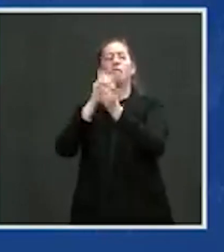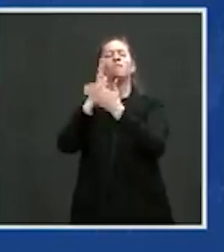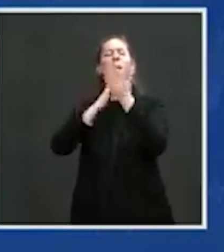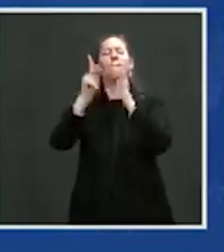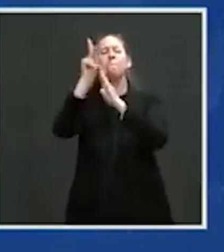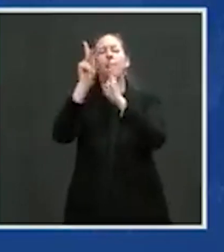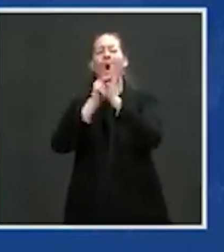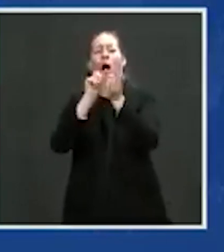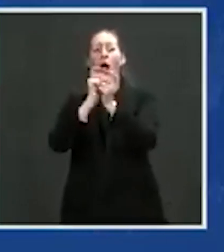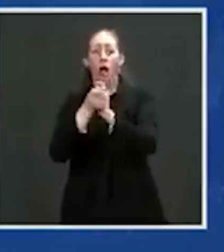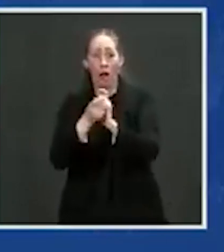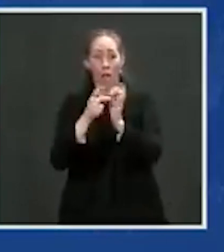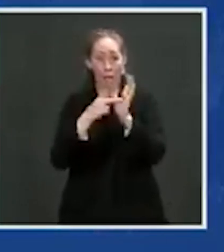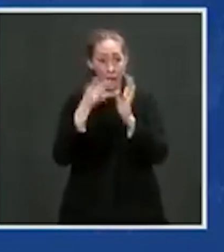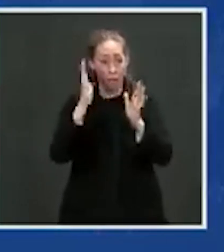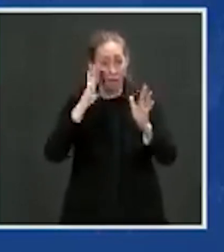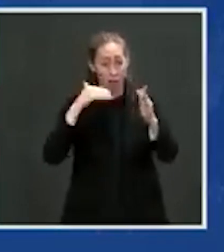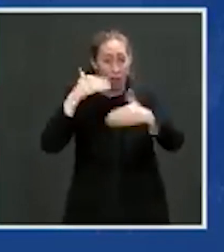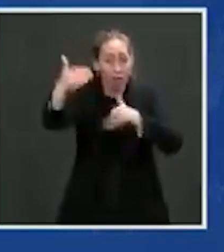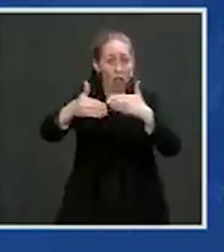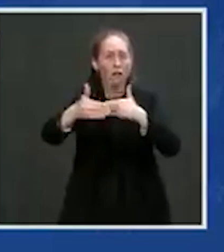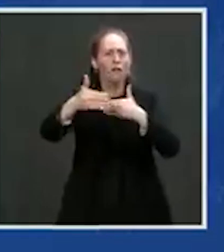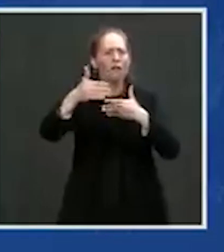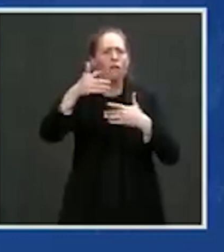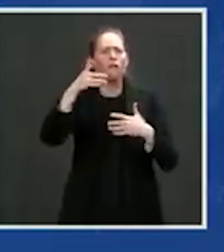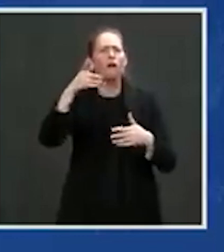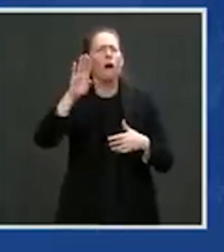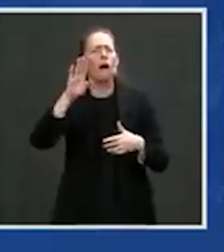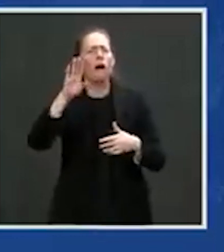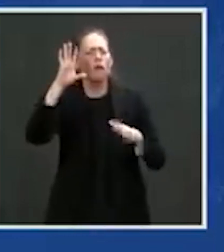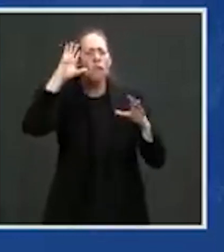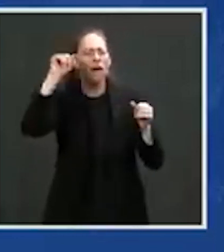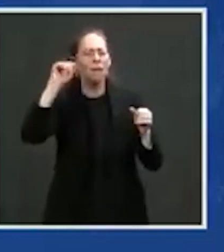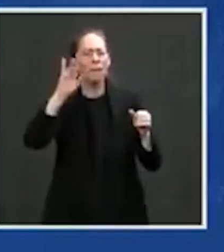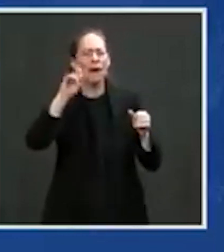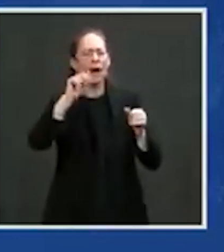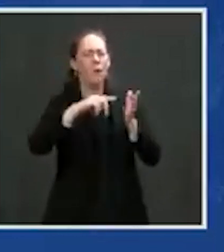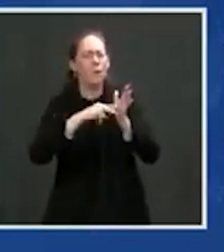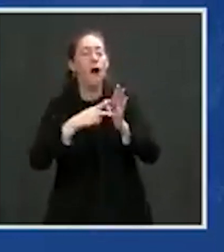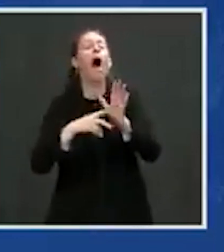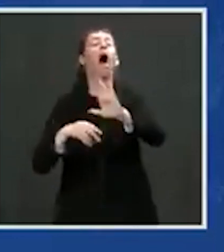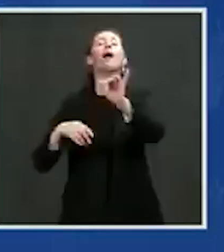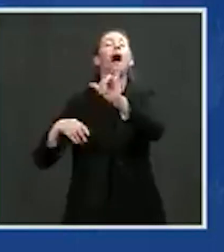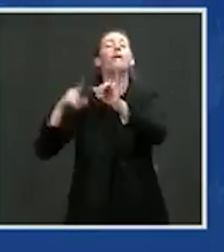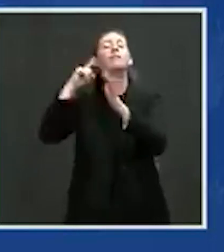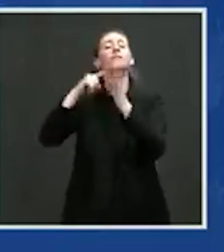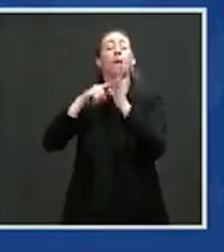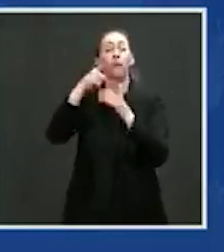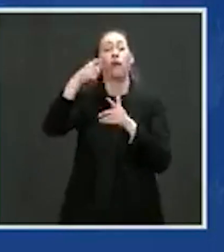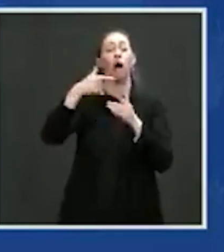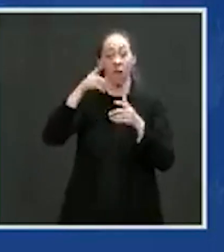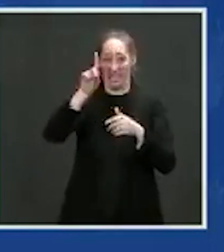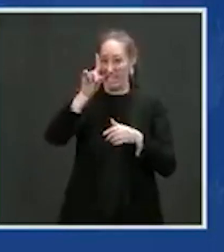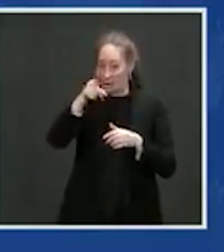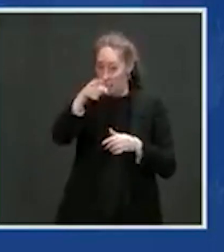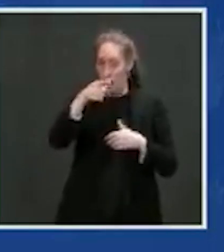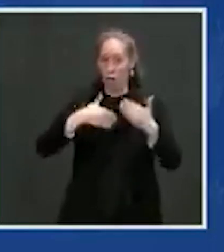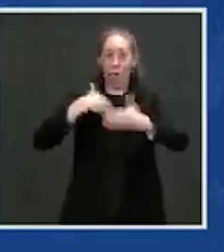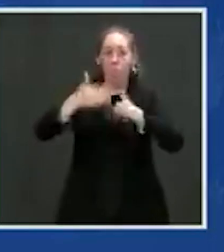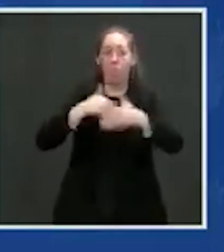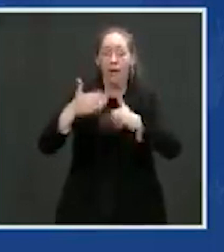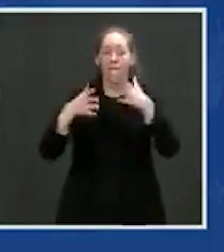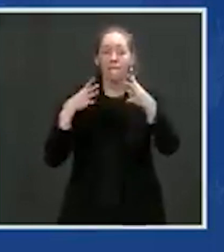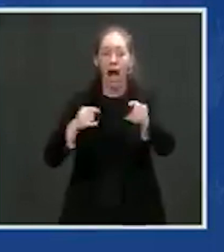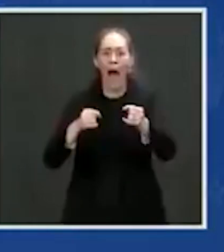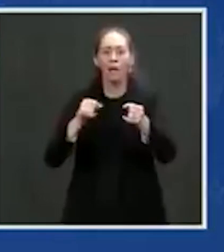the executive orders of your predecessor? First of all,